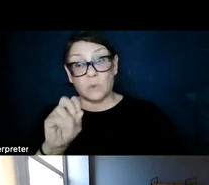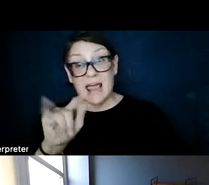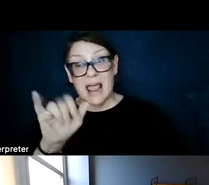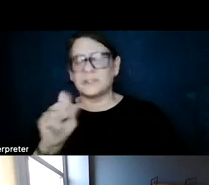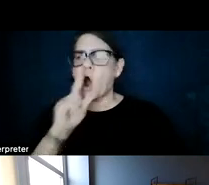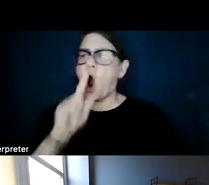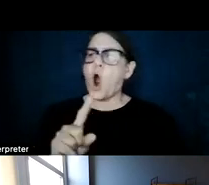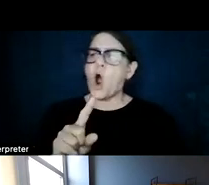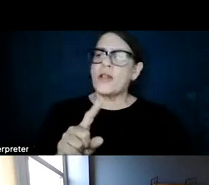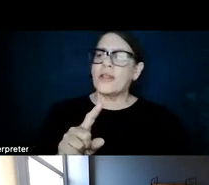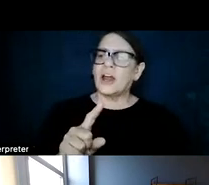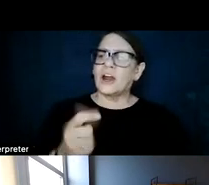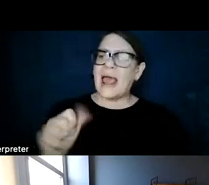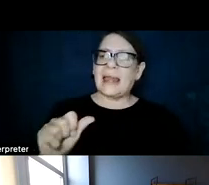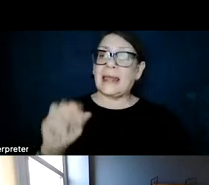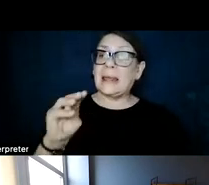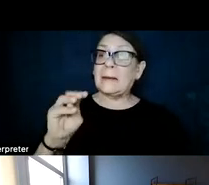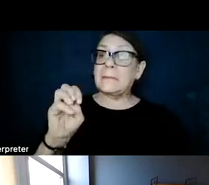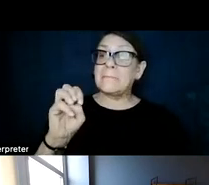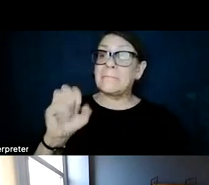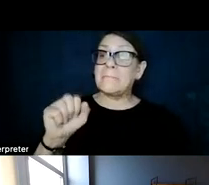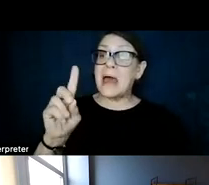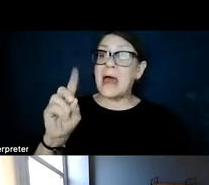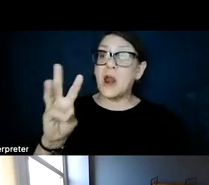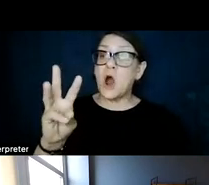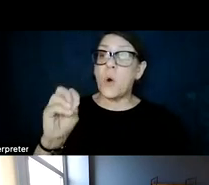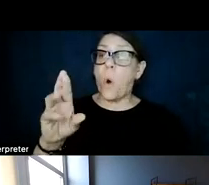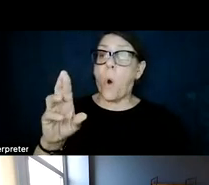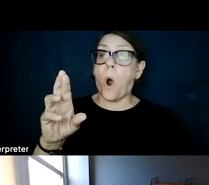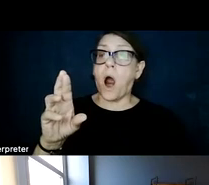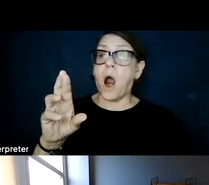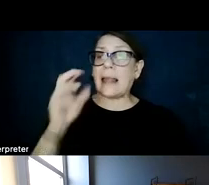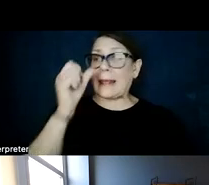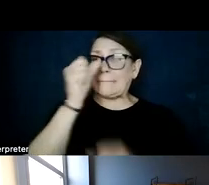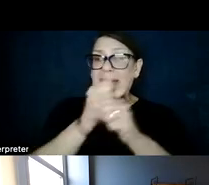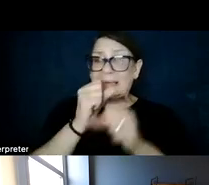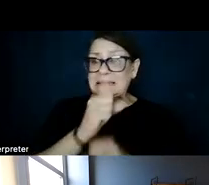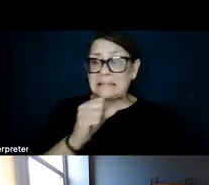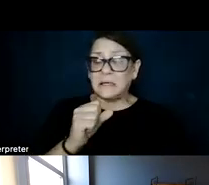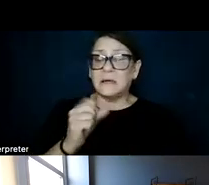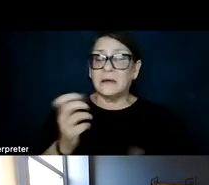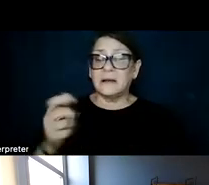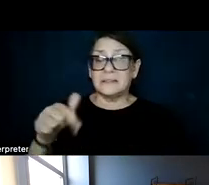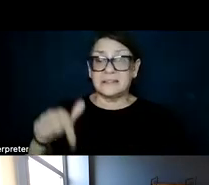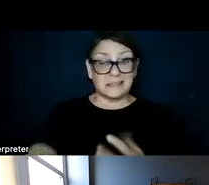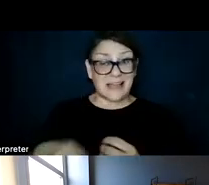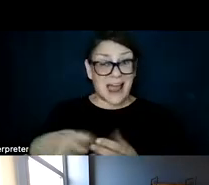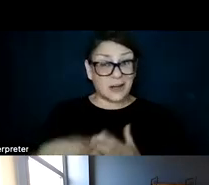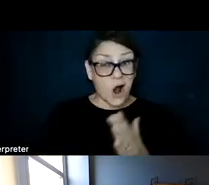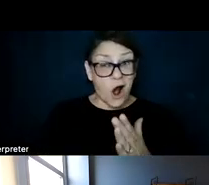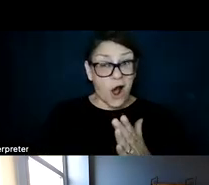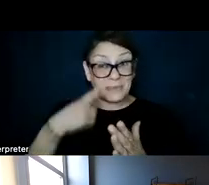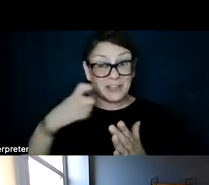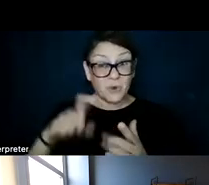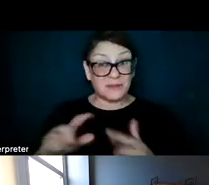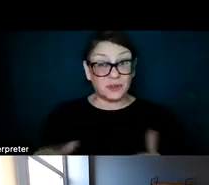pollinator or meadow plantings under solar farms? I don't know if you know this or not, but does this add cost because you have to